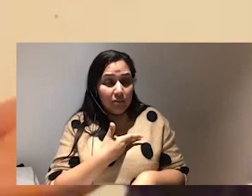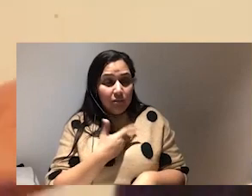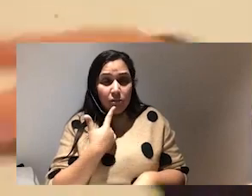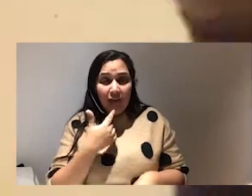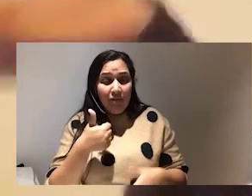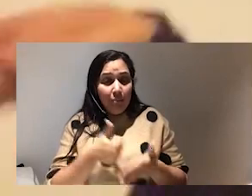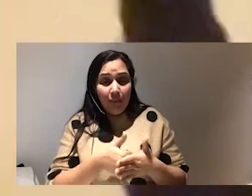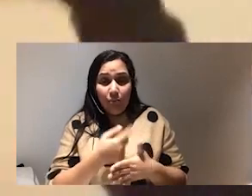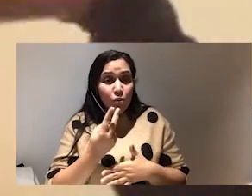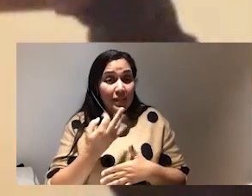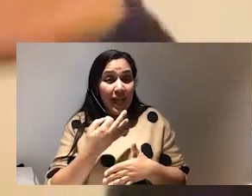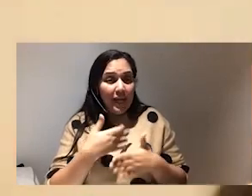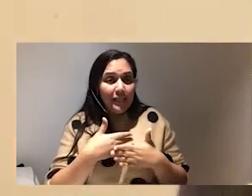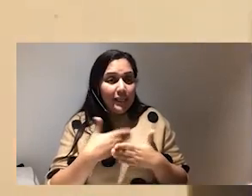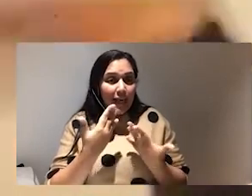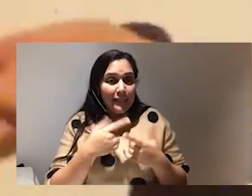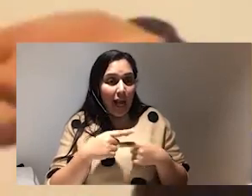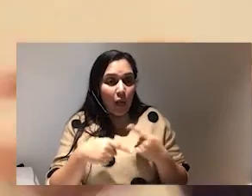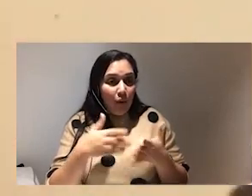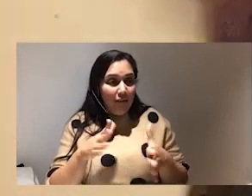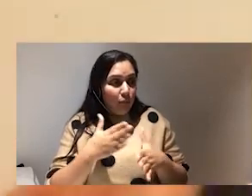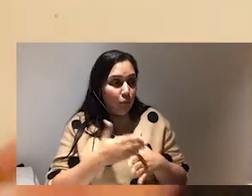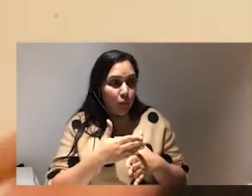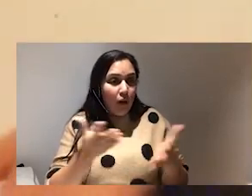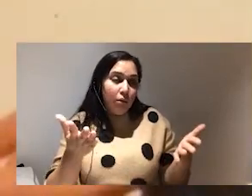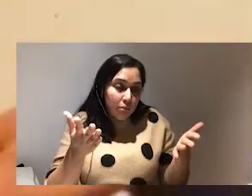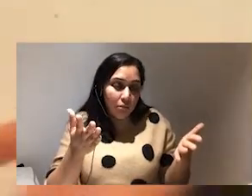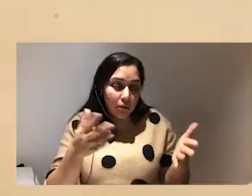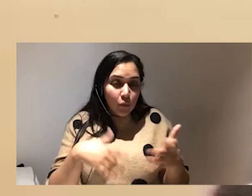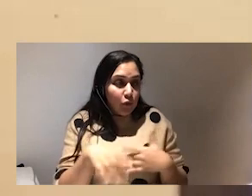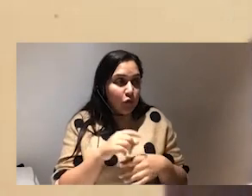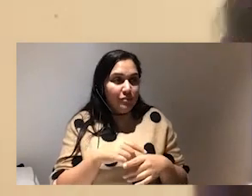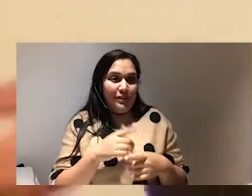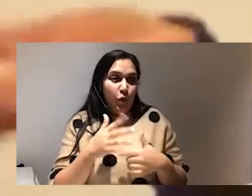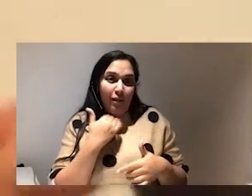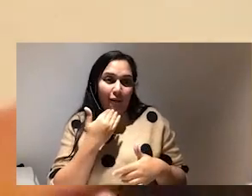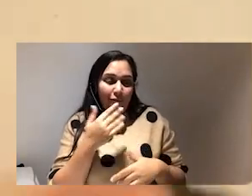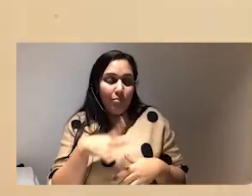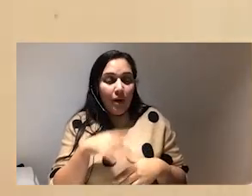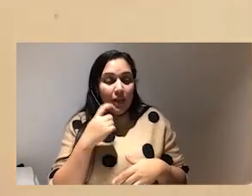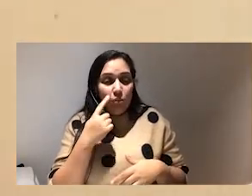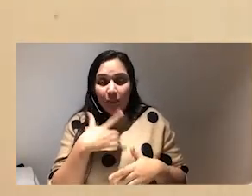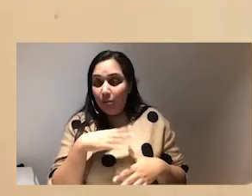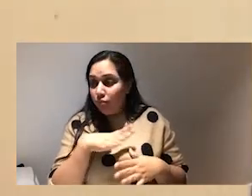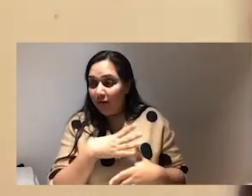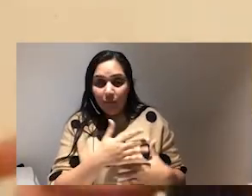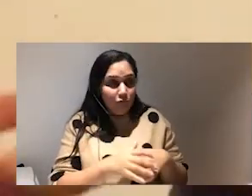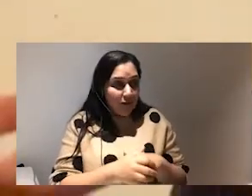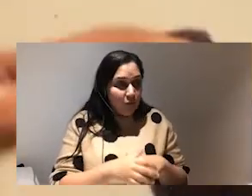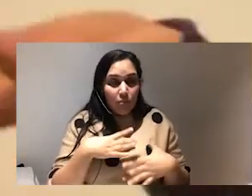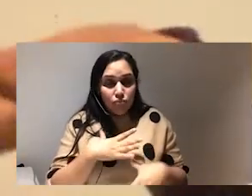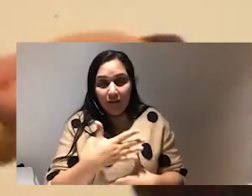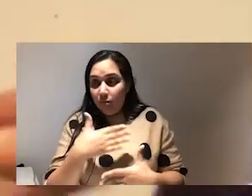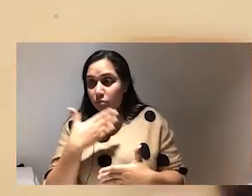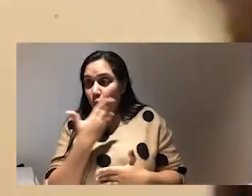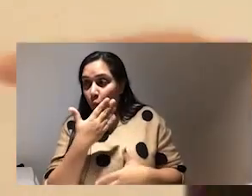28 days annually from work like we should have time off social media platforms we need breaks from friends we need breaks from school we need breaks